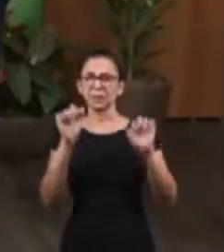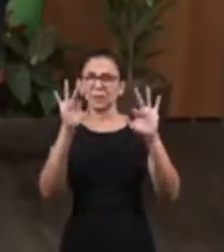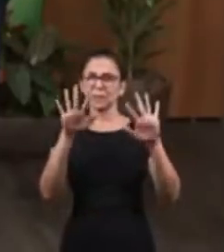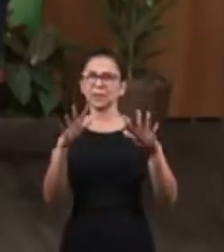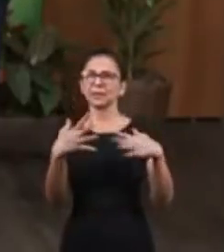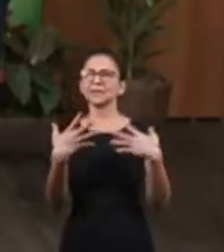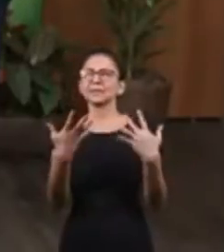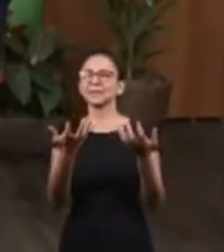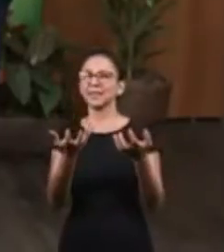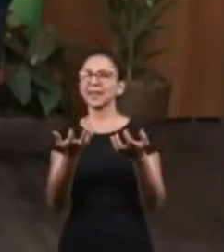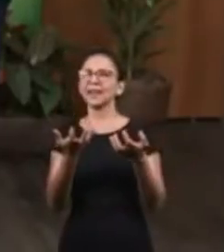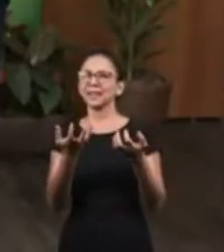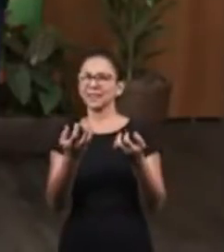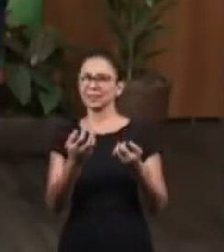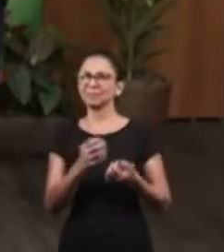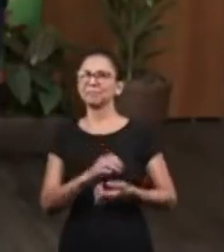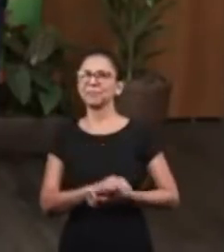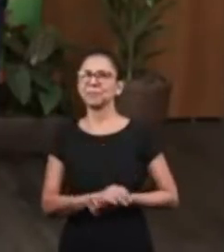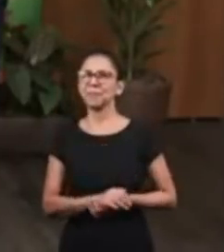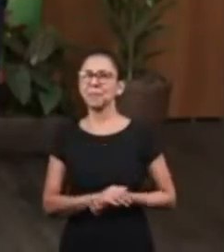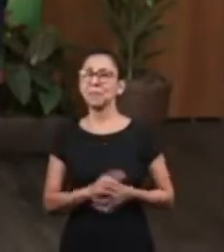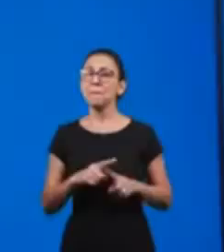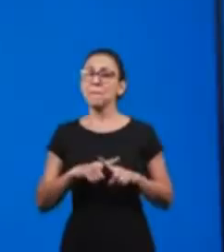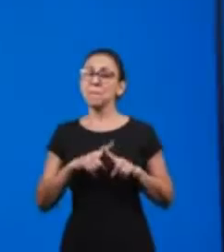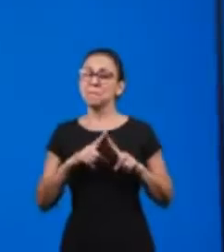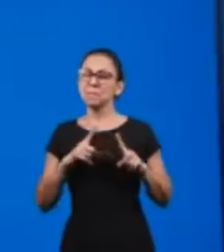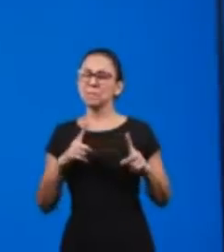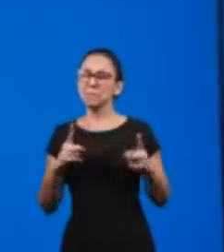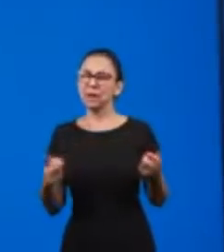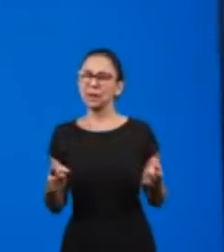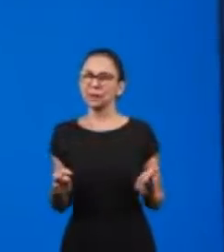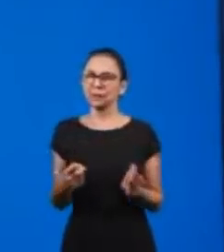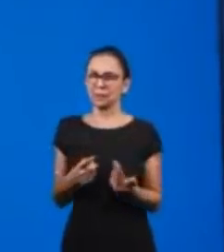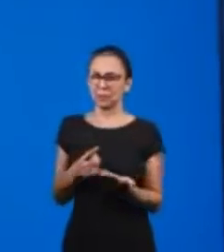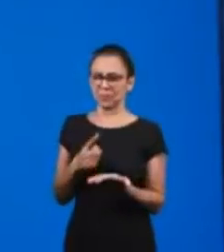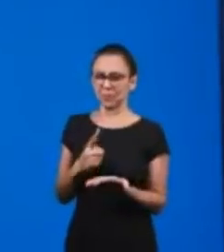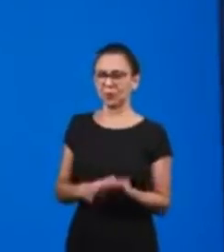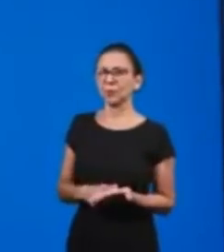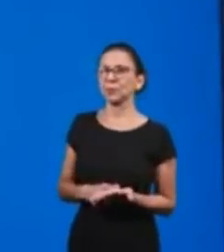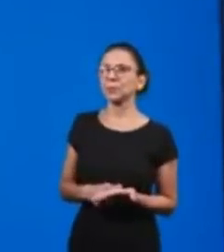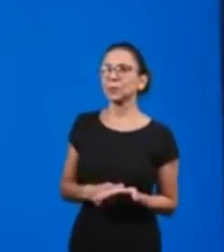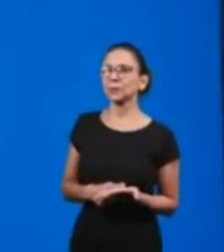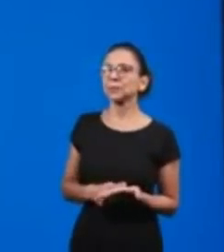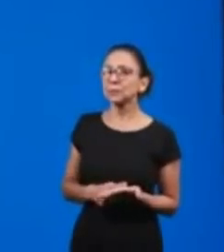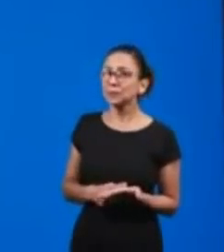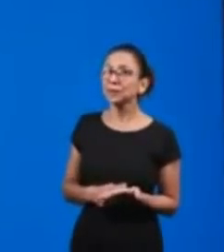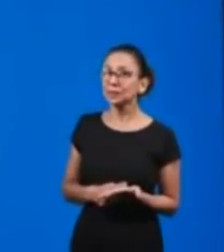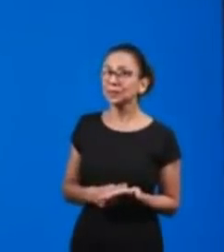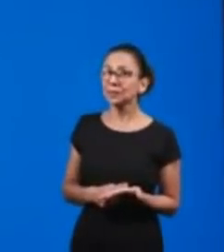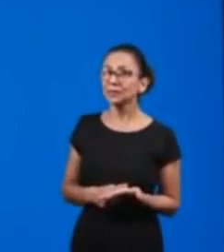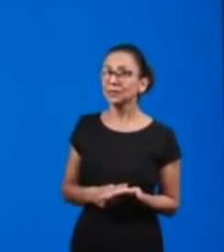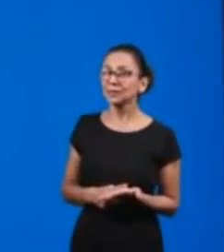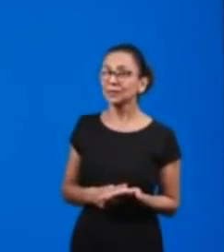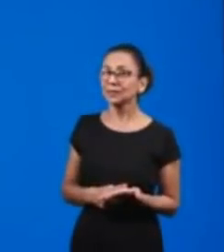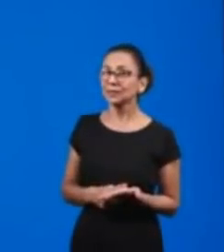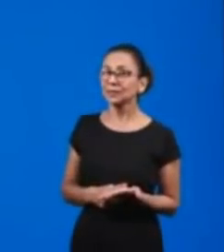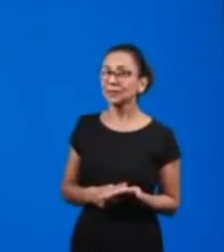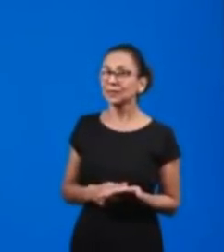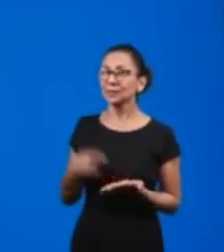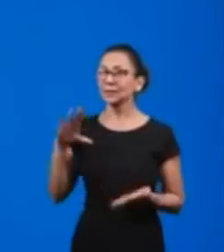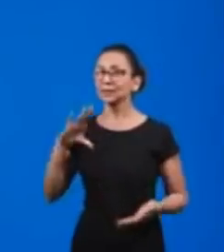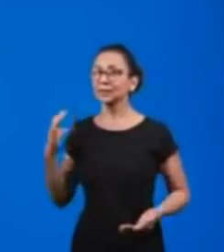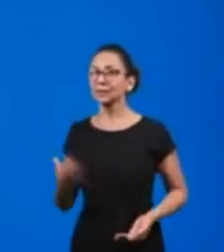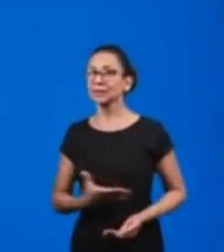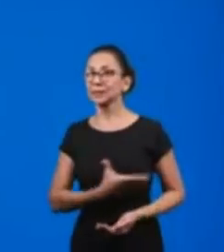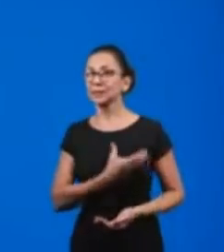But many also do not want to take the cup of salvation.